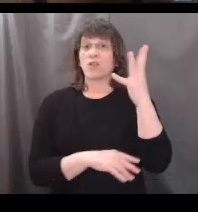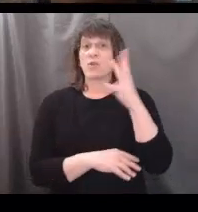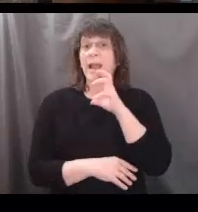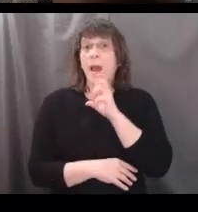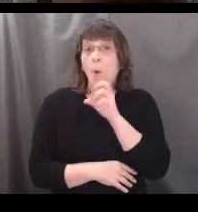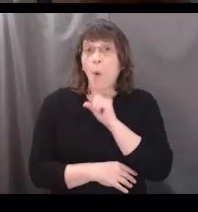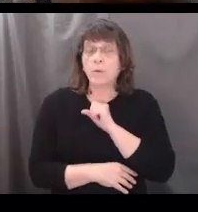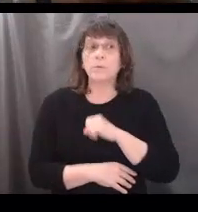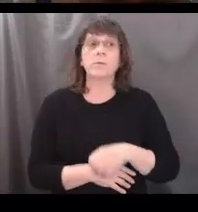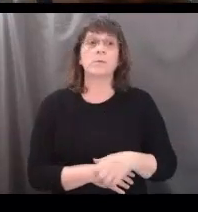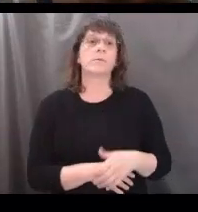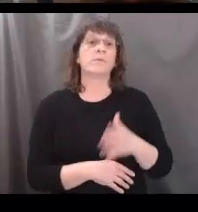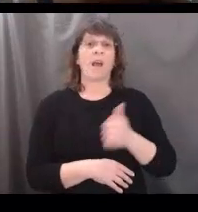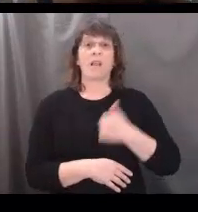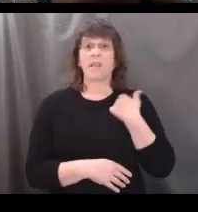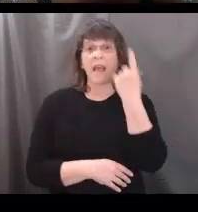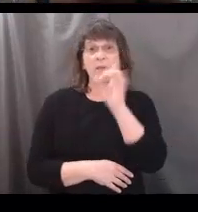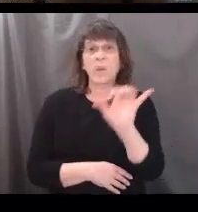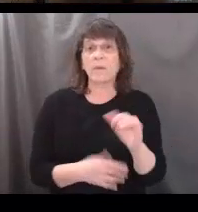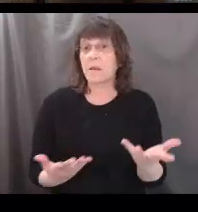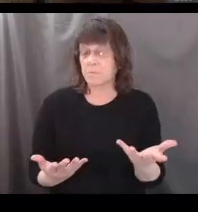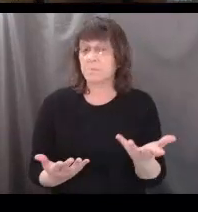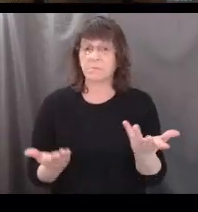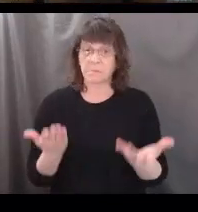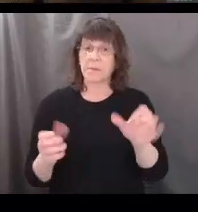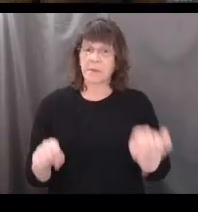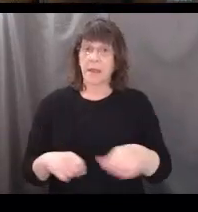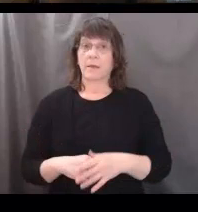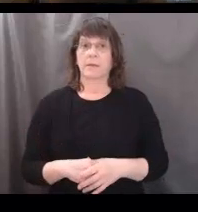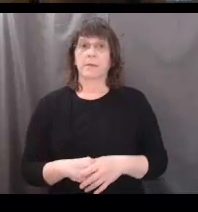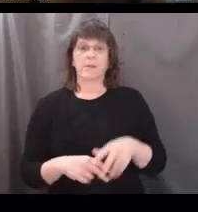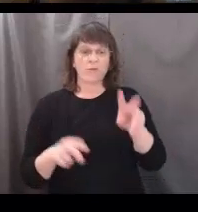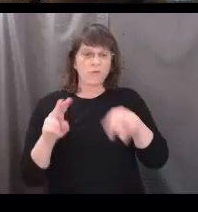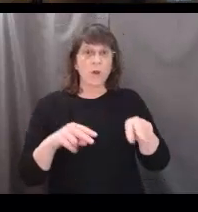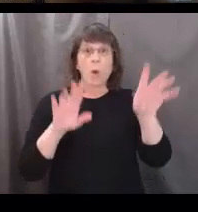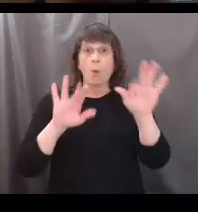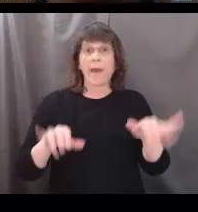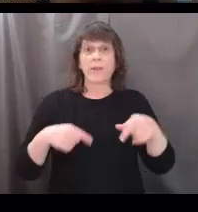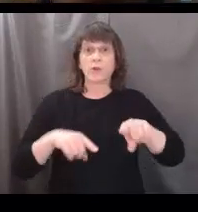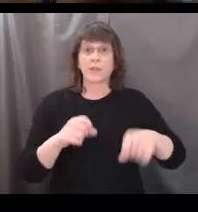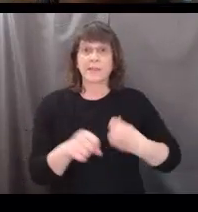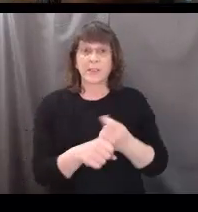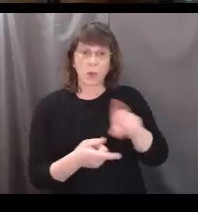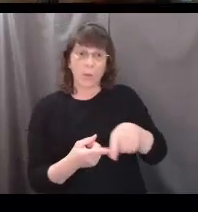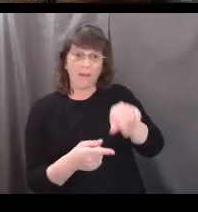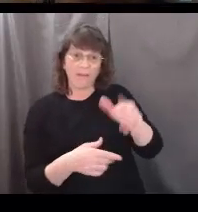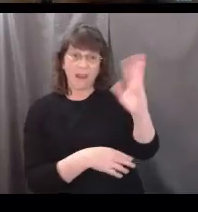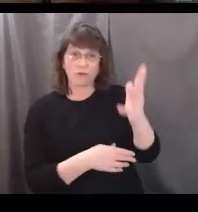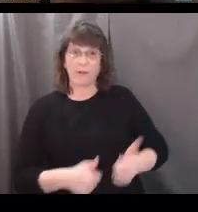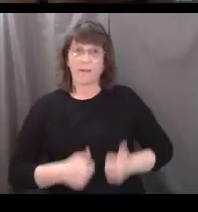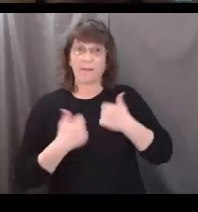and maybe what its life looked like. We can learn about the weather during the years that the tree was alive.